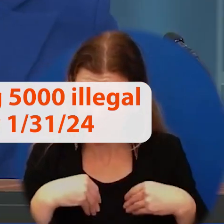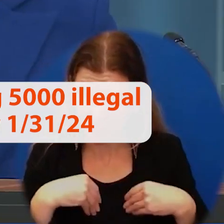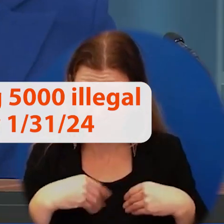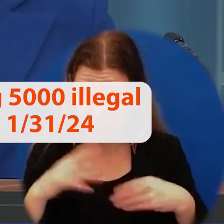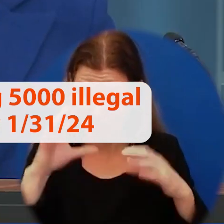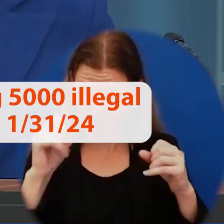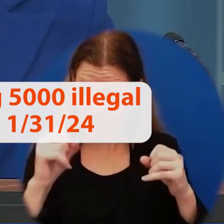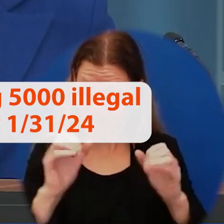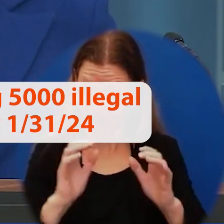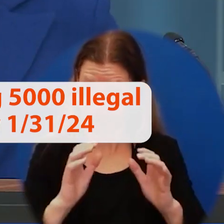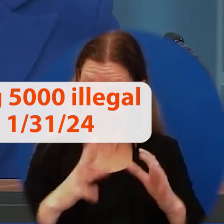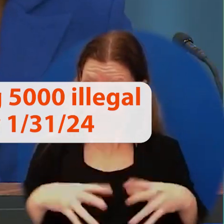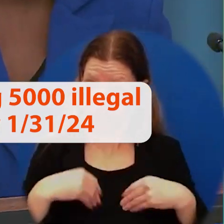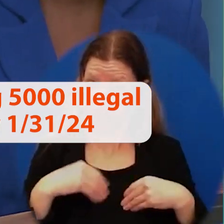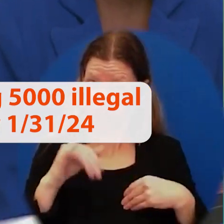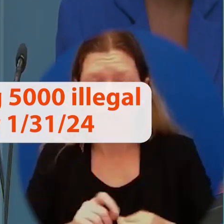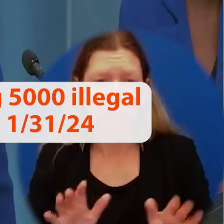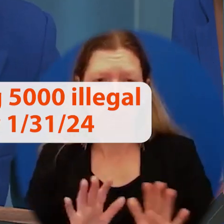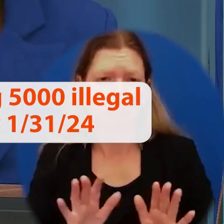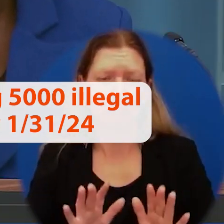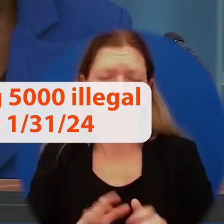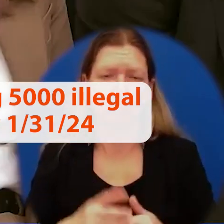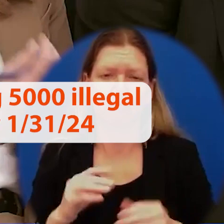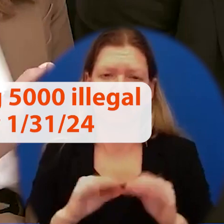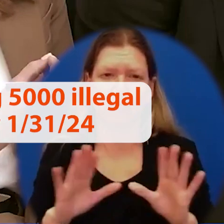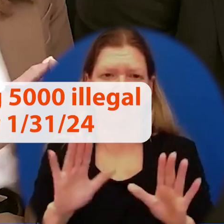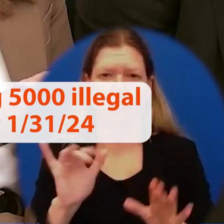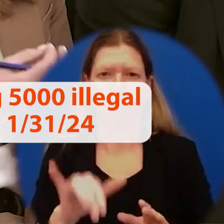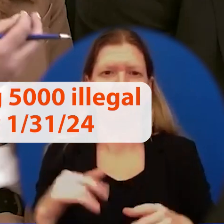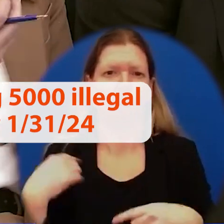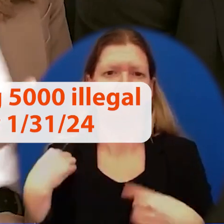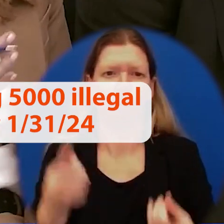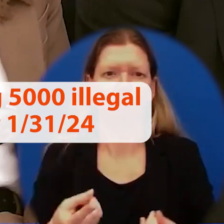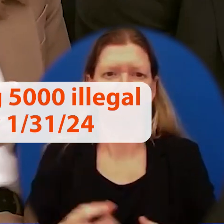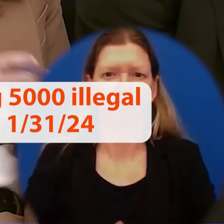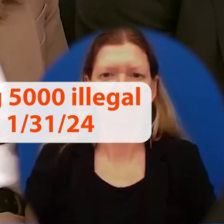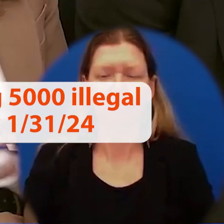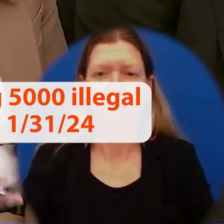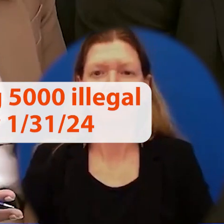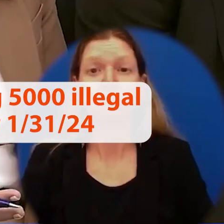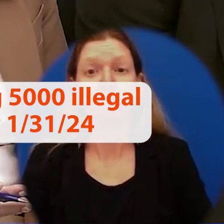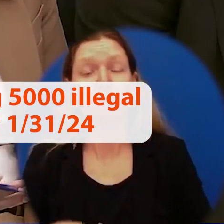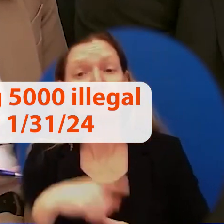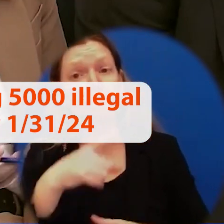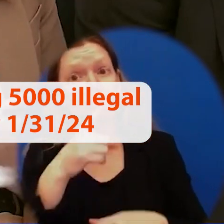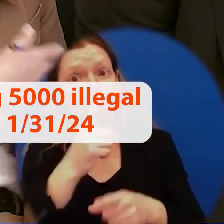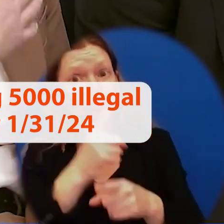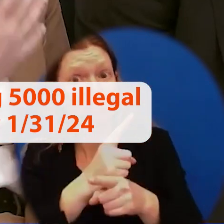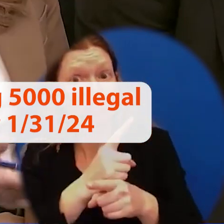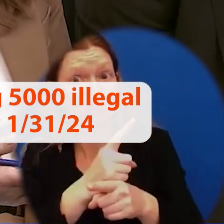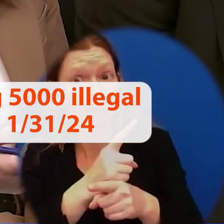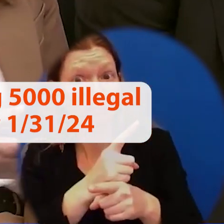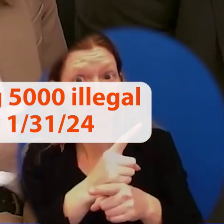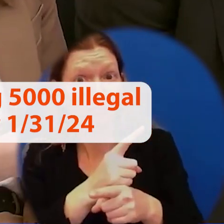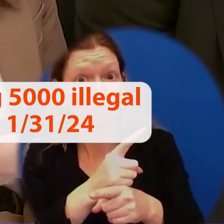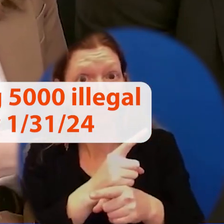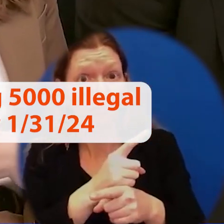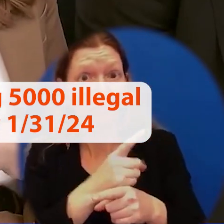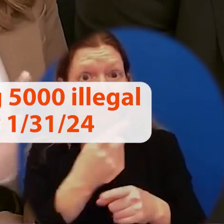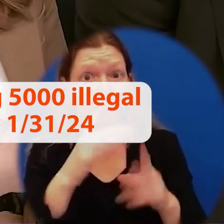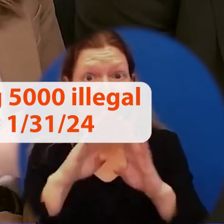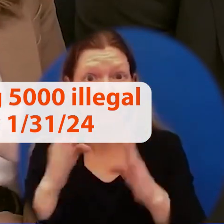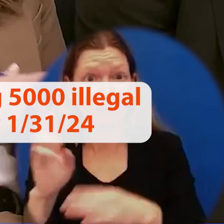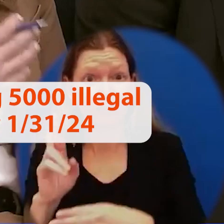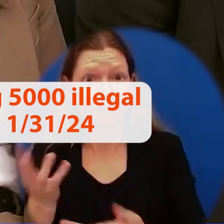specifics or details. I just don't want to get. But from a messaging perspective, House Republicans are diving into these numbers. They're responding to them and they're